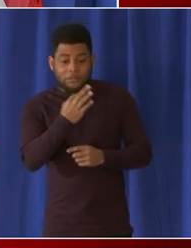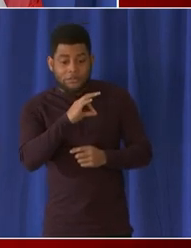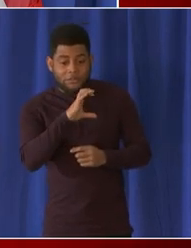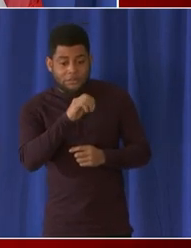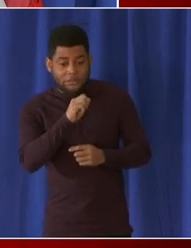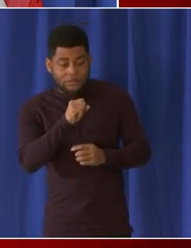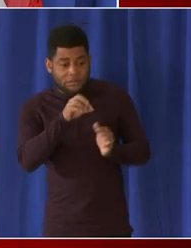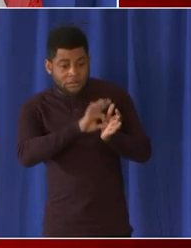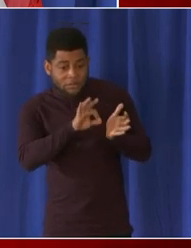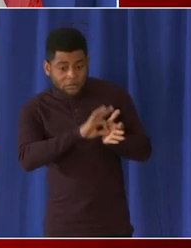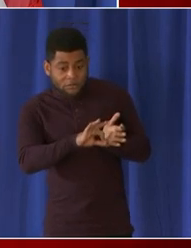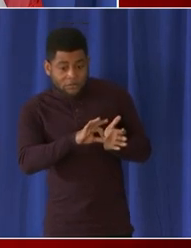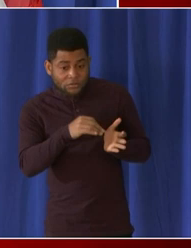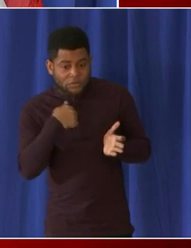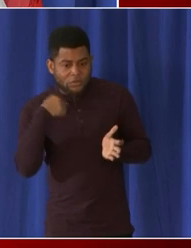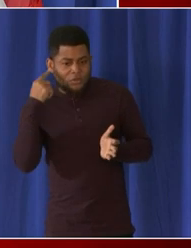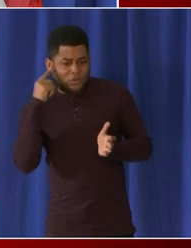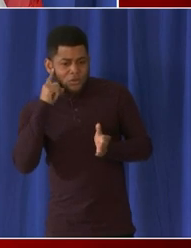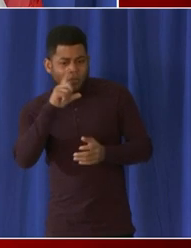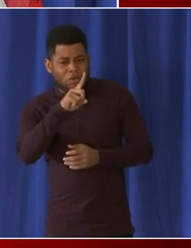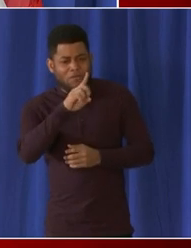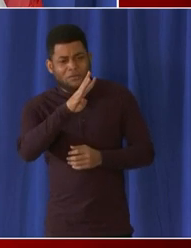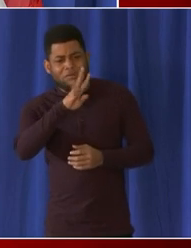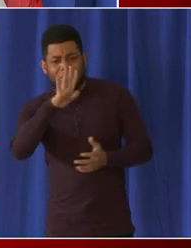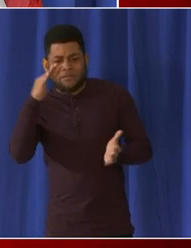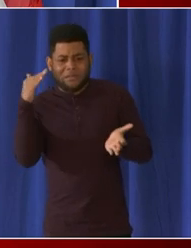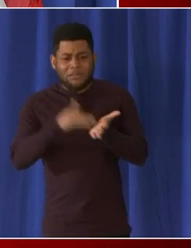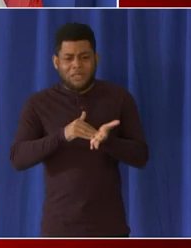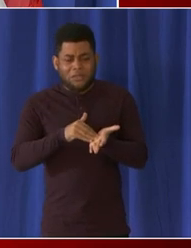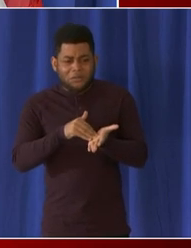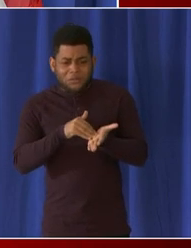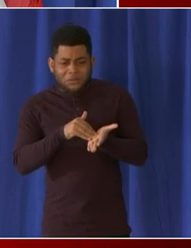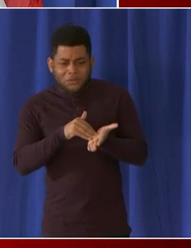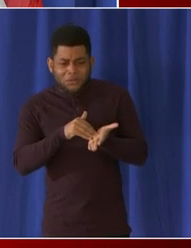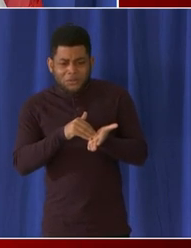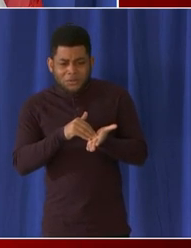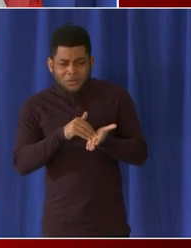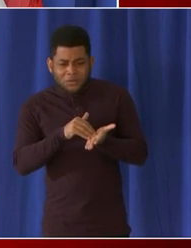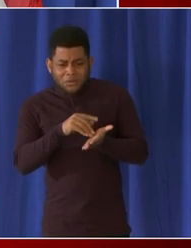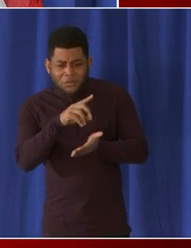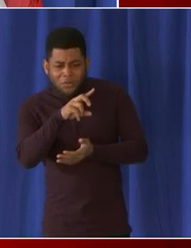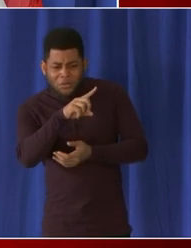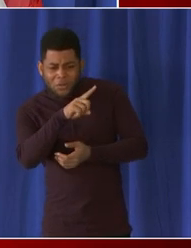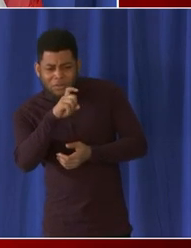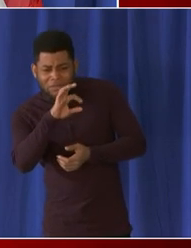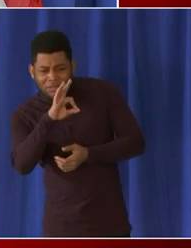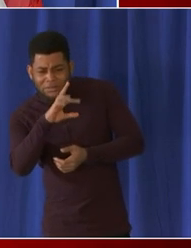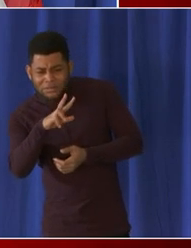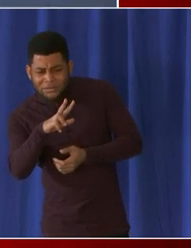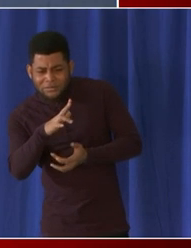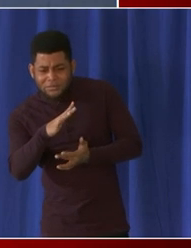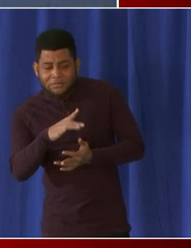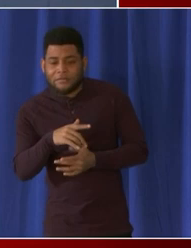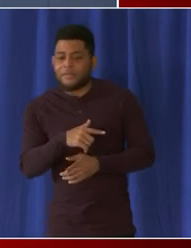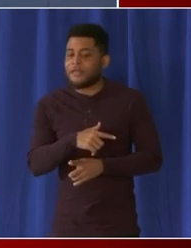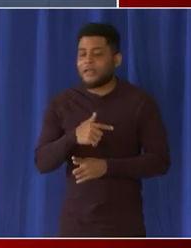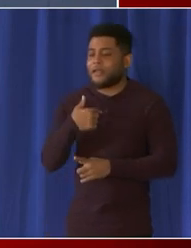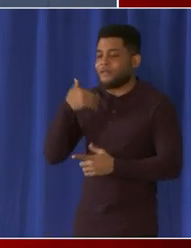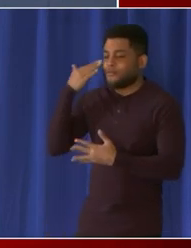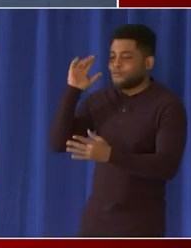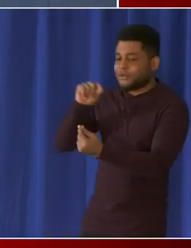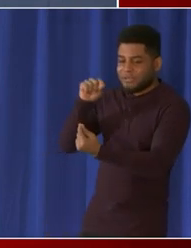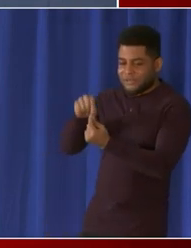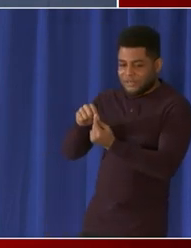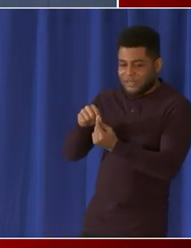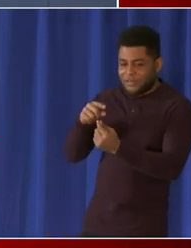593. do you have a sense of that i don't have it in front of me but all of it's posted on coronavirus dot dc gov slash data thank you